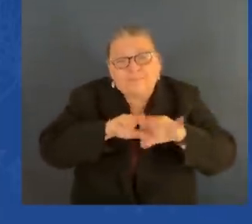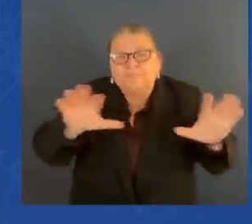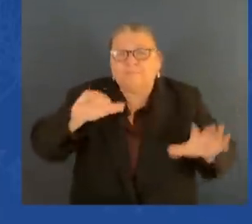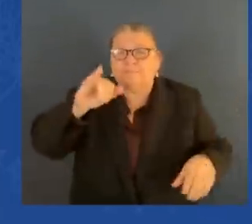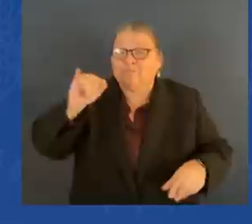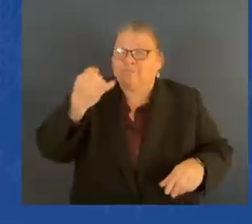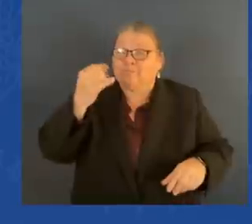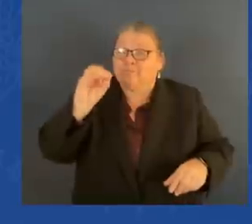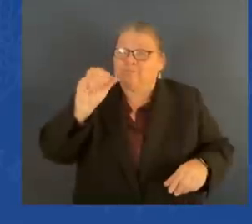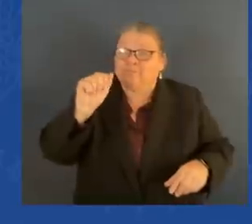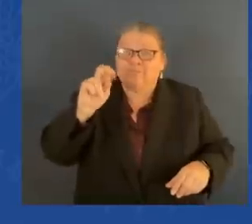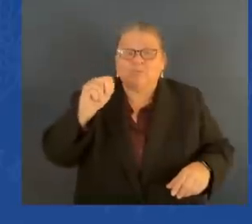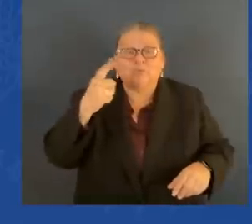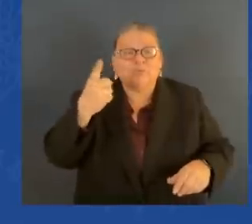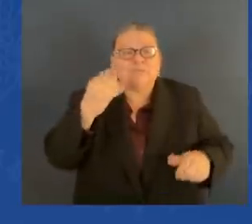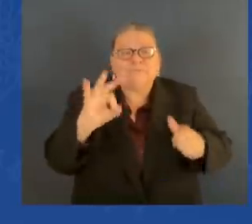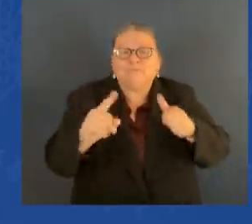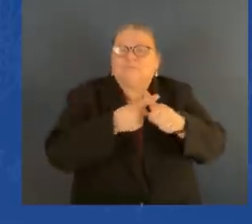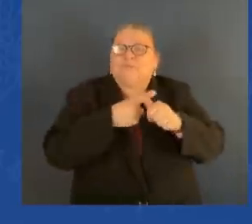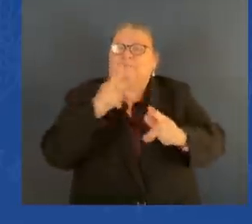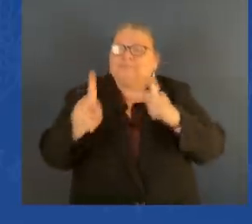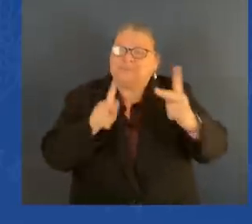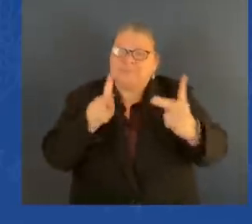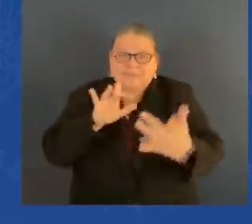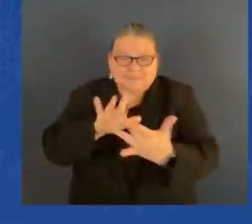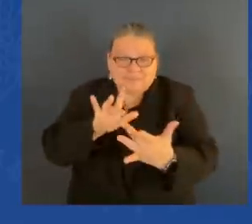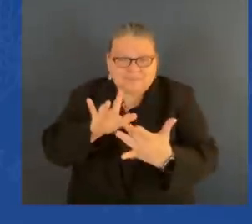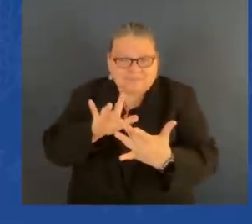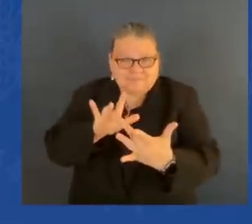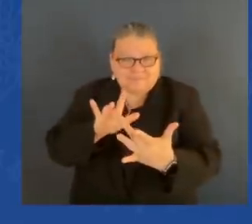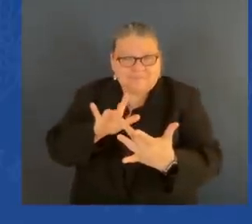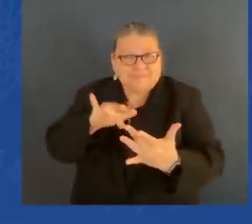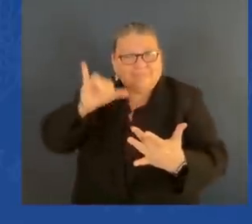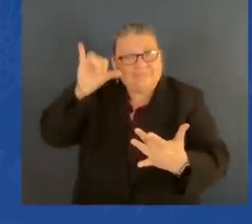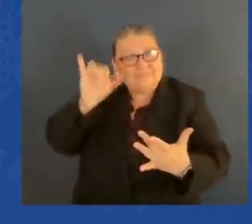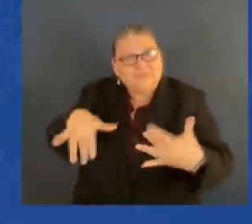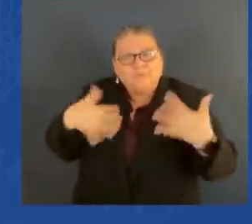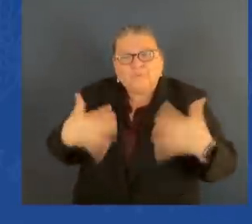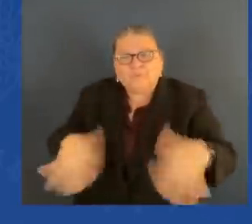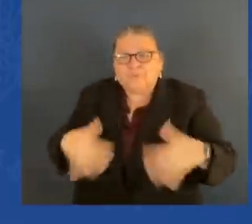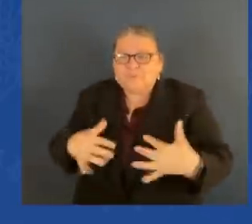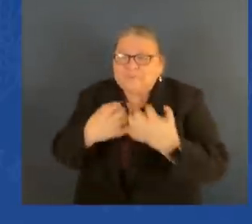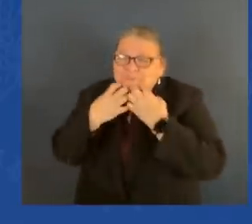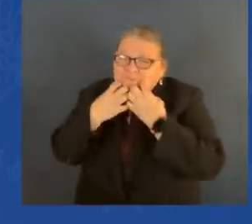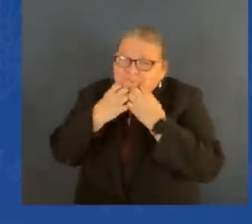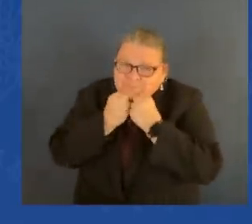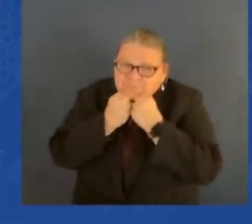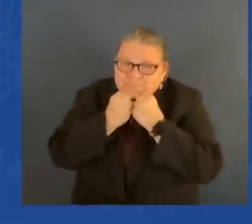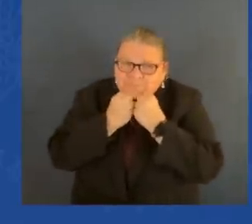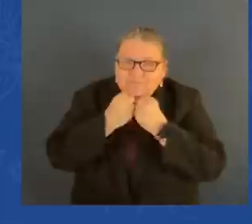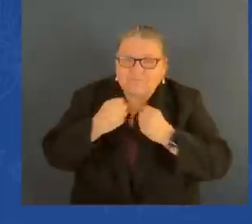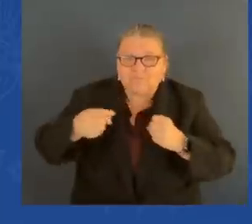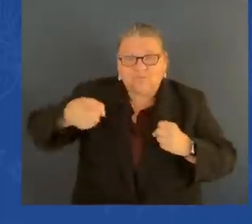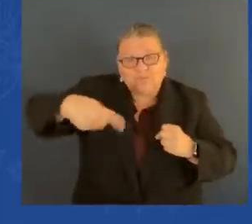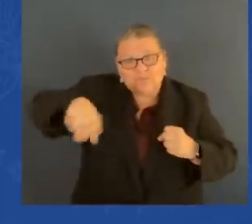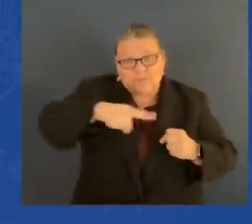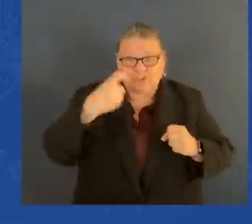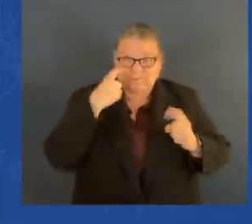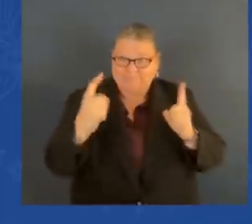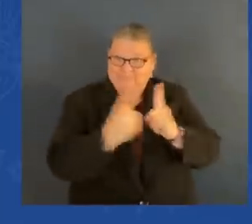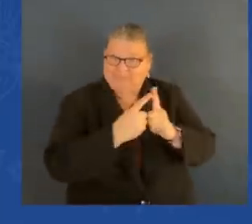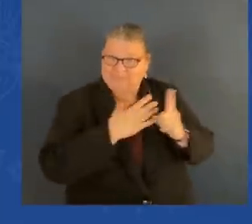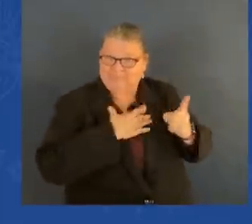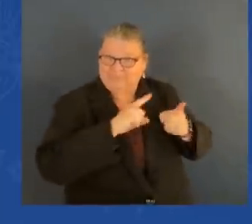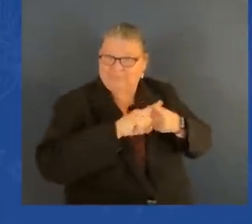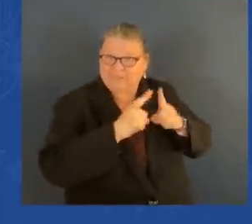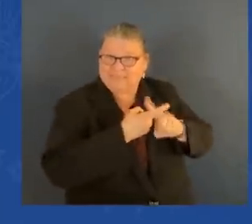It meant the world. You just heard from my friend John Meacham. Fritz was a master legislator who shone a light